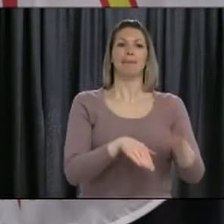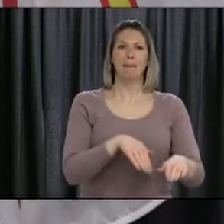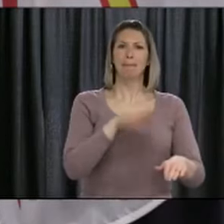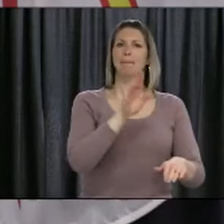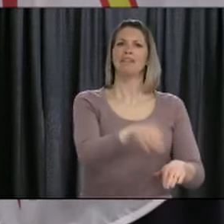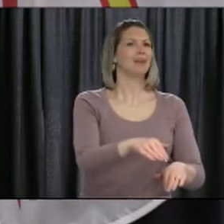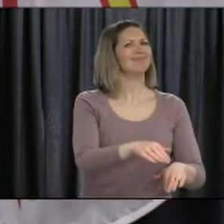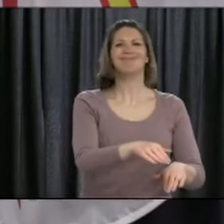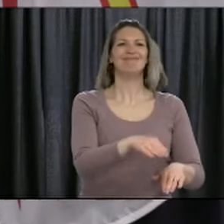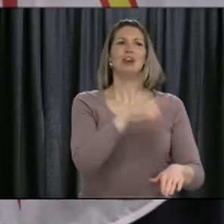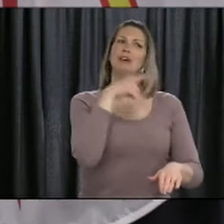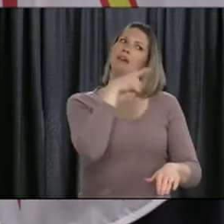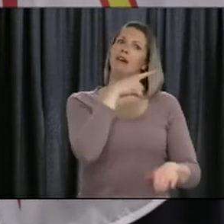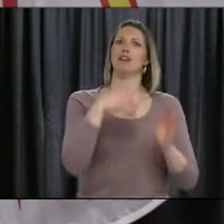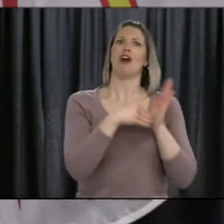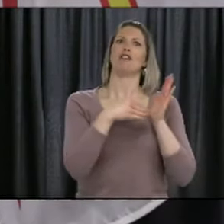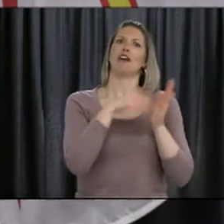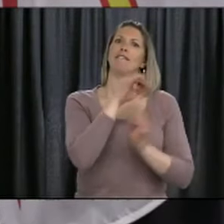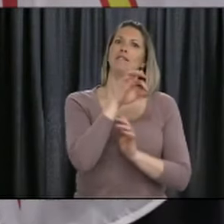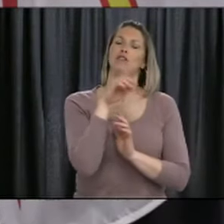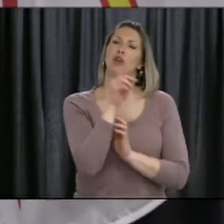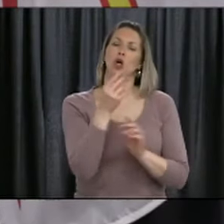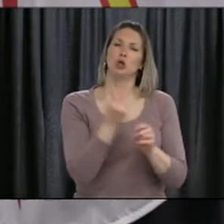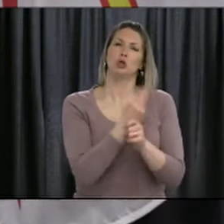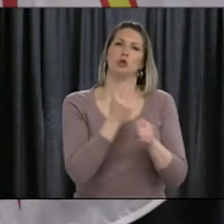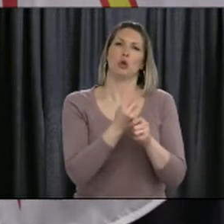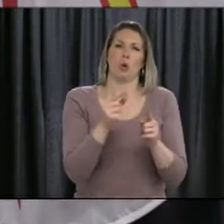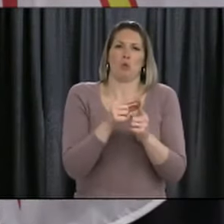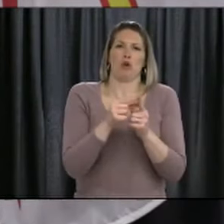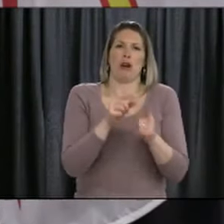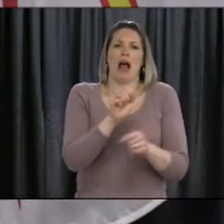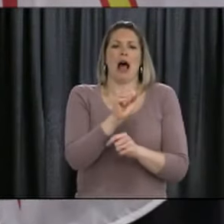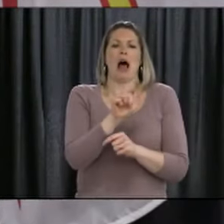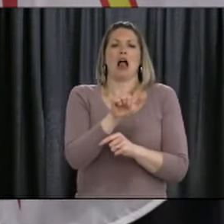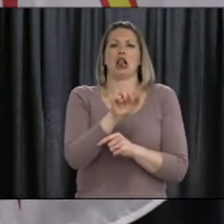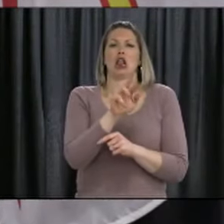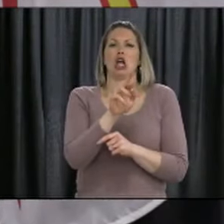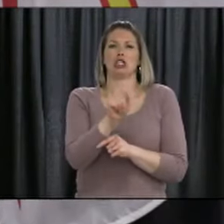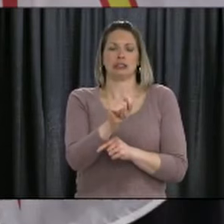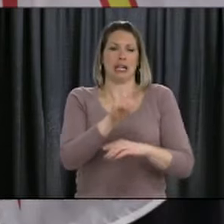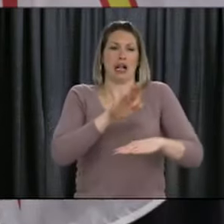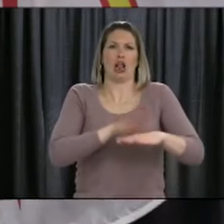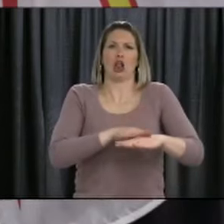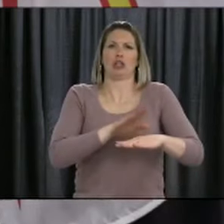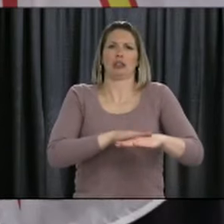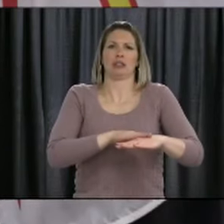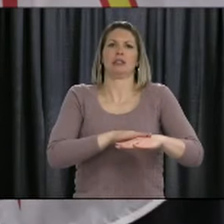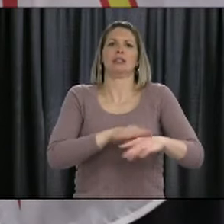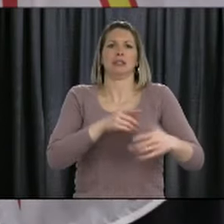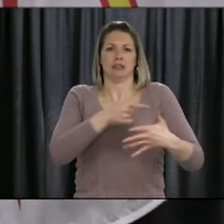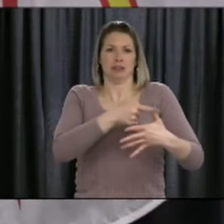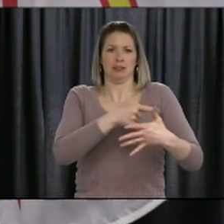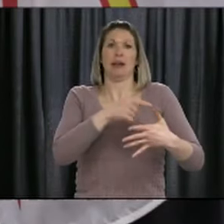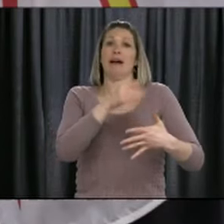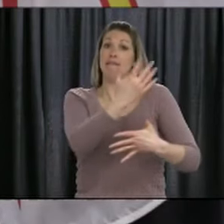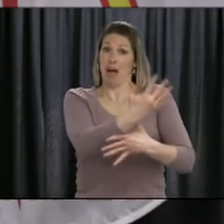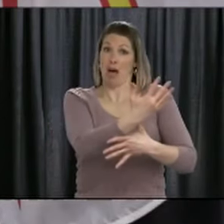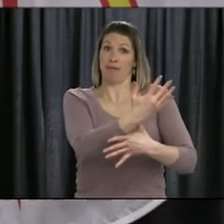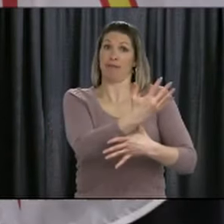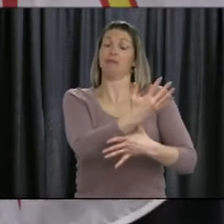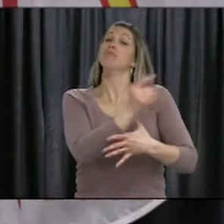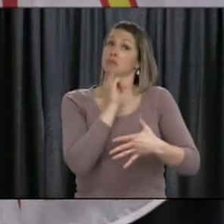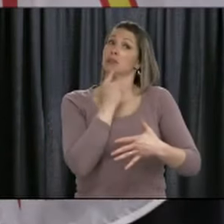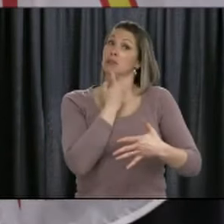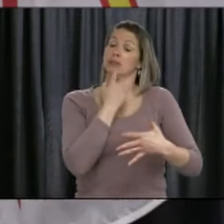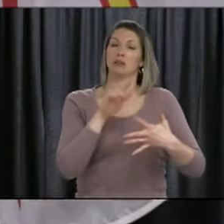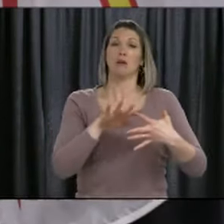that would occur at all levels and there's certain indicators. So, it'll be easy to communicate to people in the province that, well, you know, we're doing from a